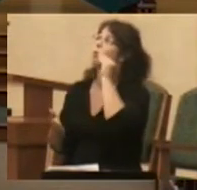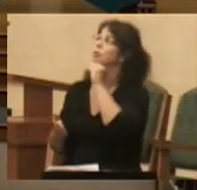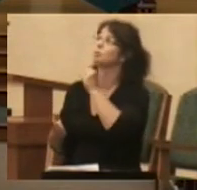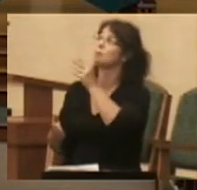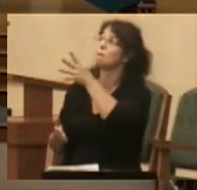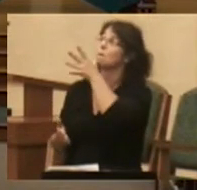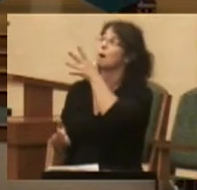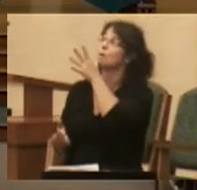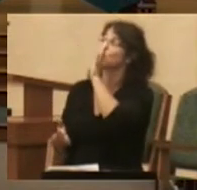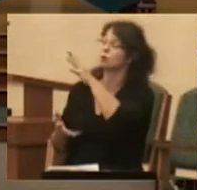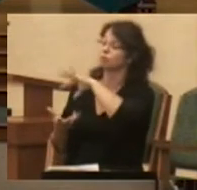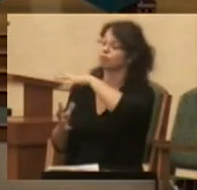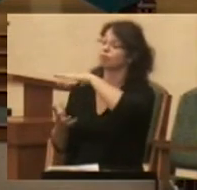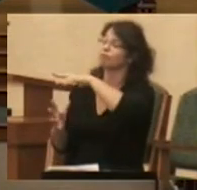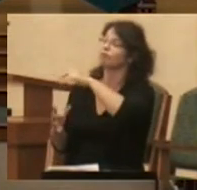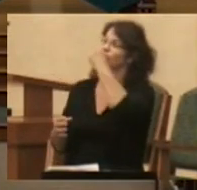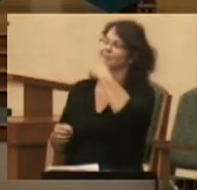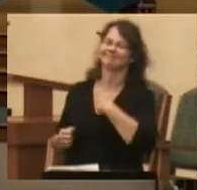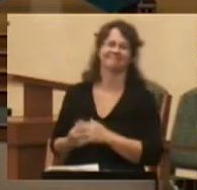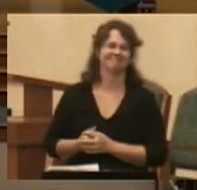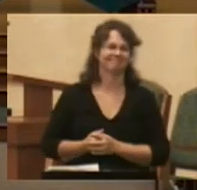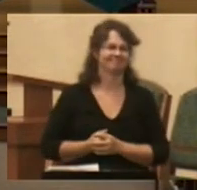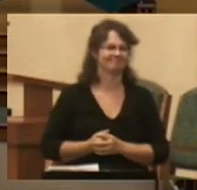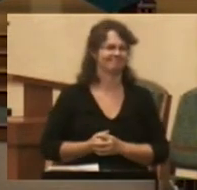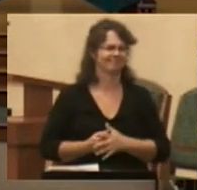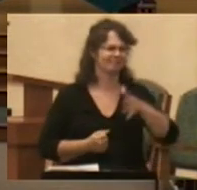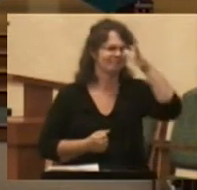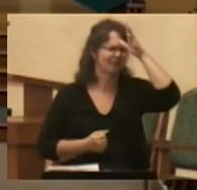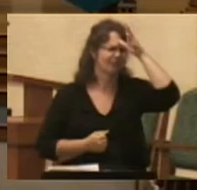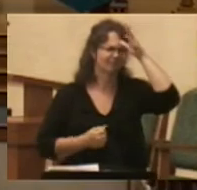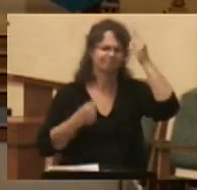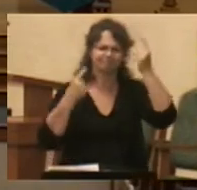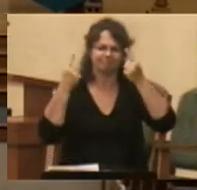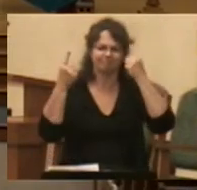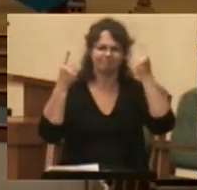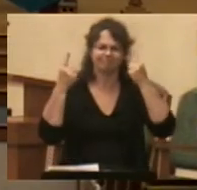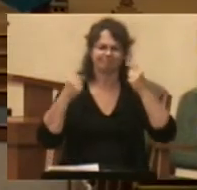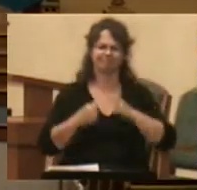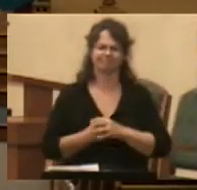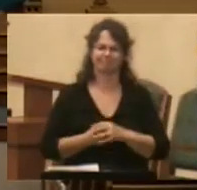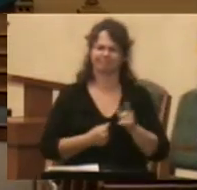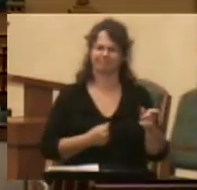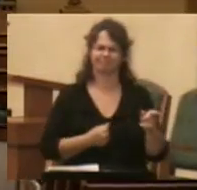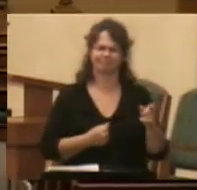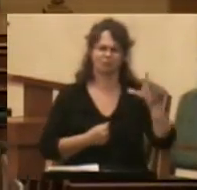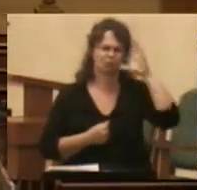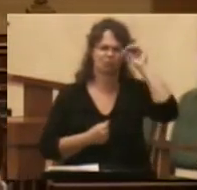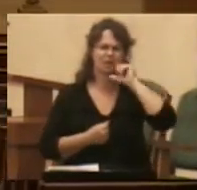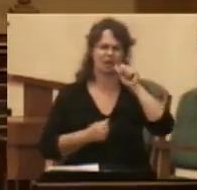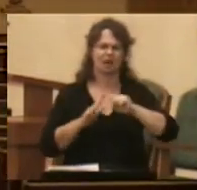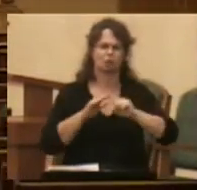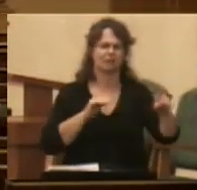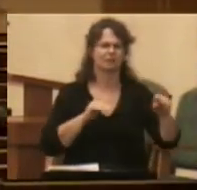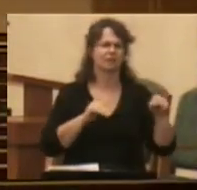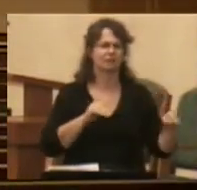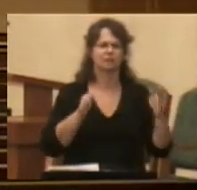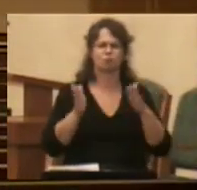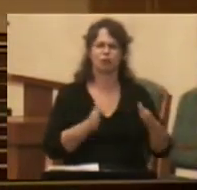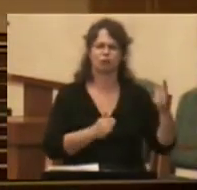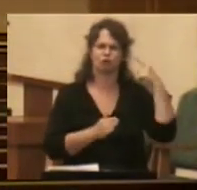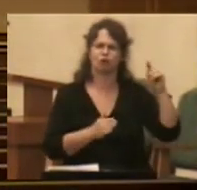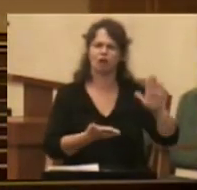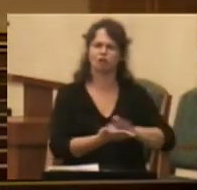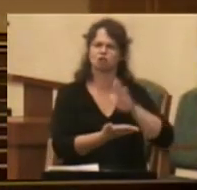them for me. The father thought to himself for a minute and said this boy isn't running away from home he's preparing for